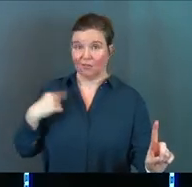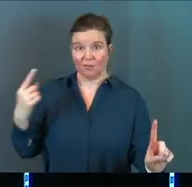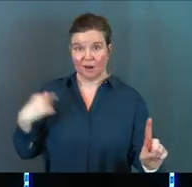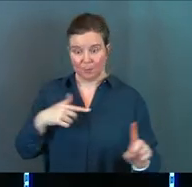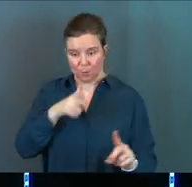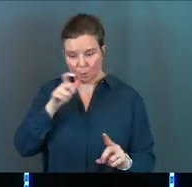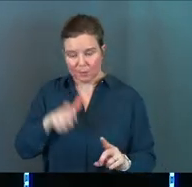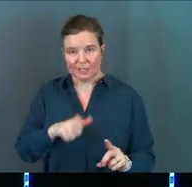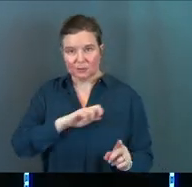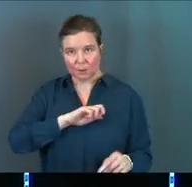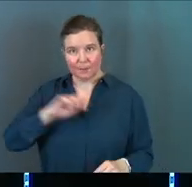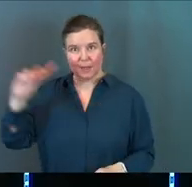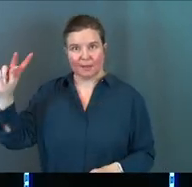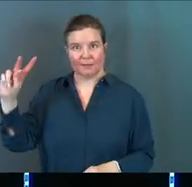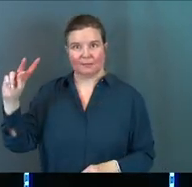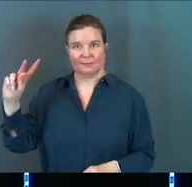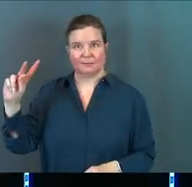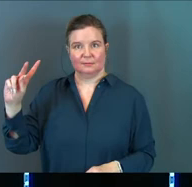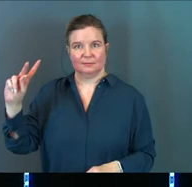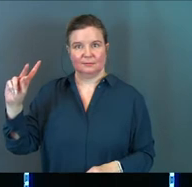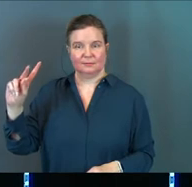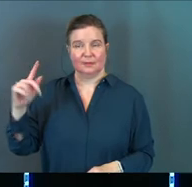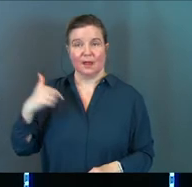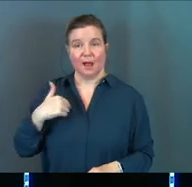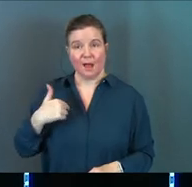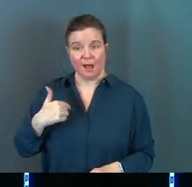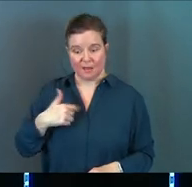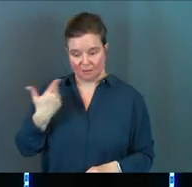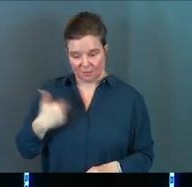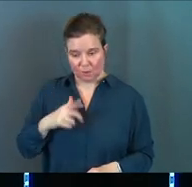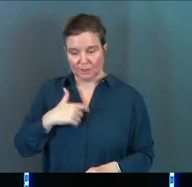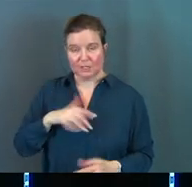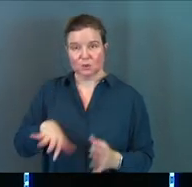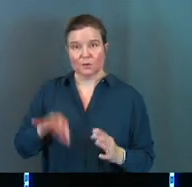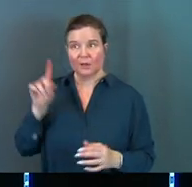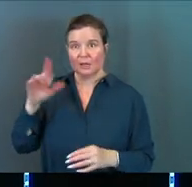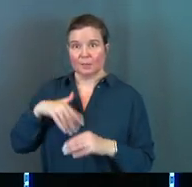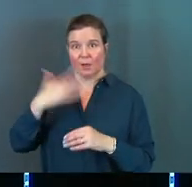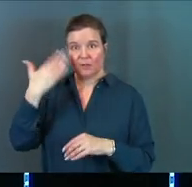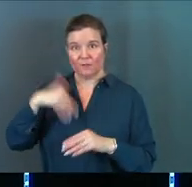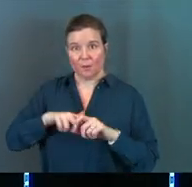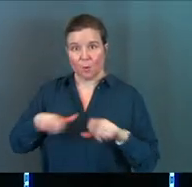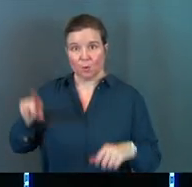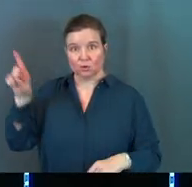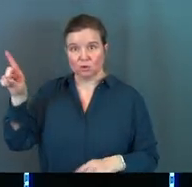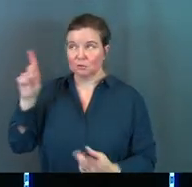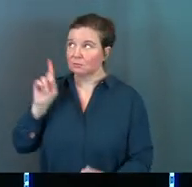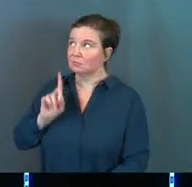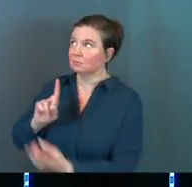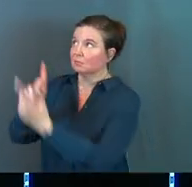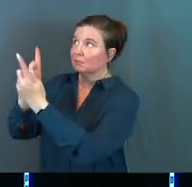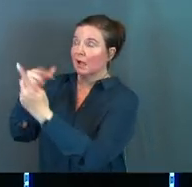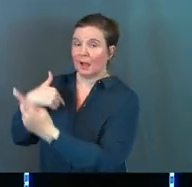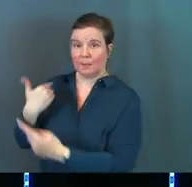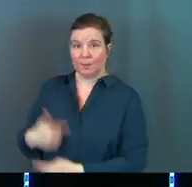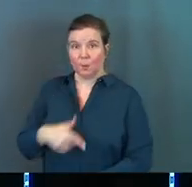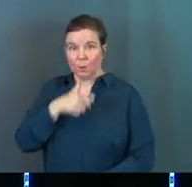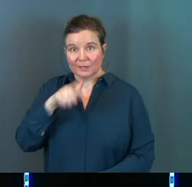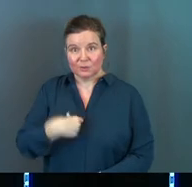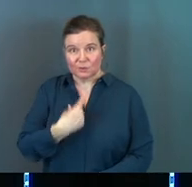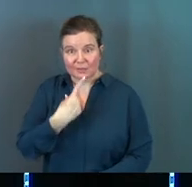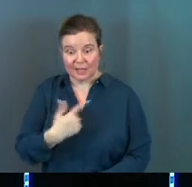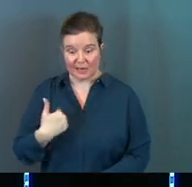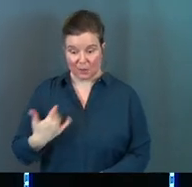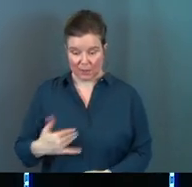I'm the one who needs to come back. I'm the one who needs to find him on the front porch. I'm the one who needs to